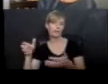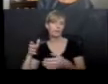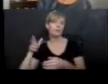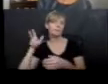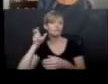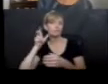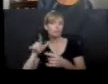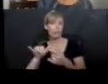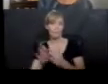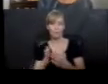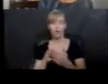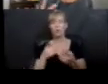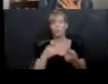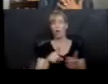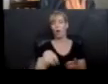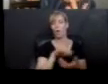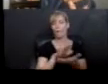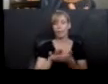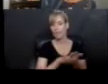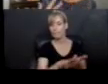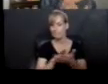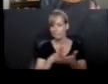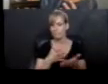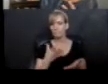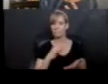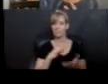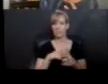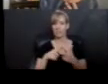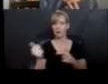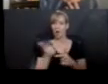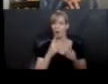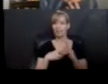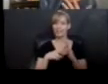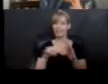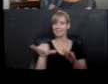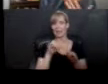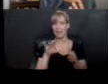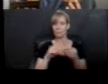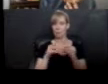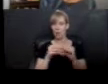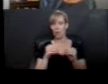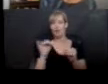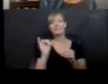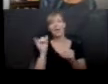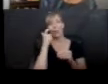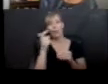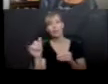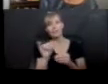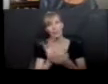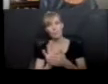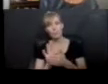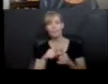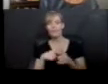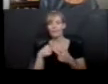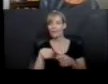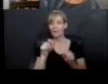stuff. So, and those are things where then you've all, you're all reading the same story. It's like watching the same movie, right? So you can talk about that.